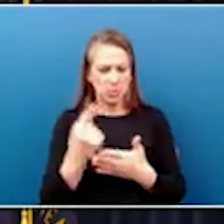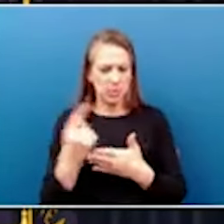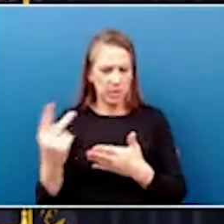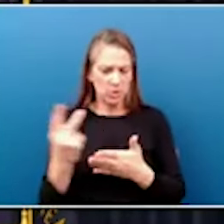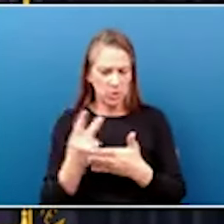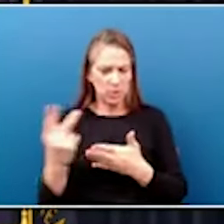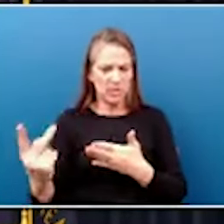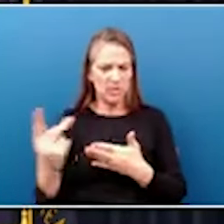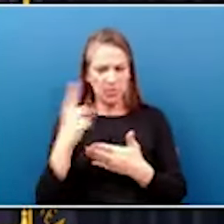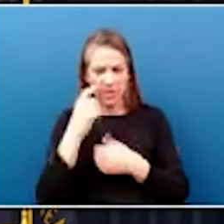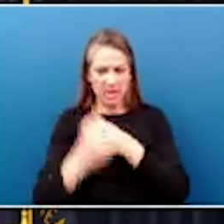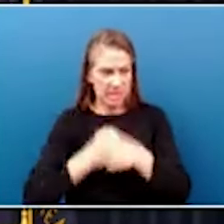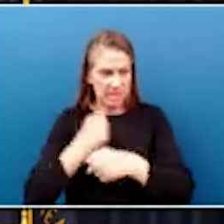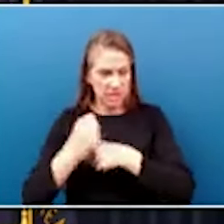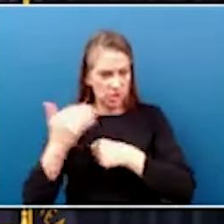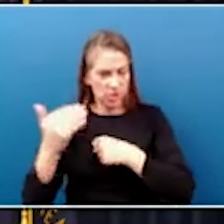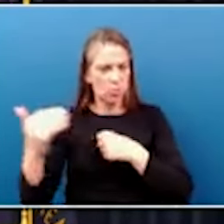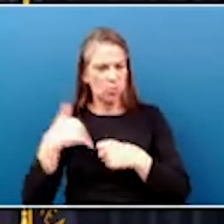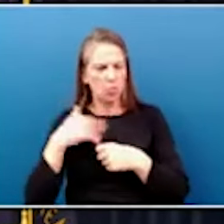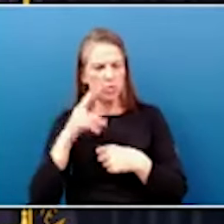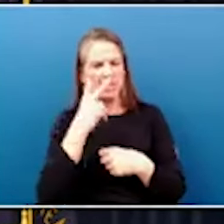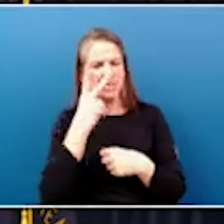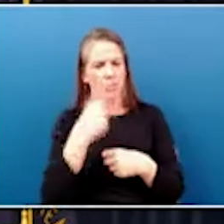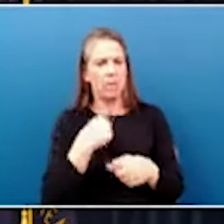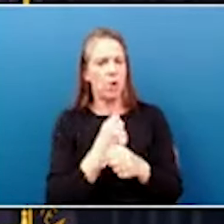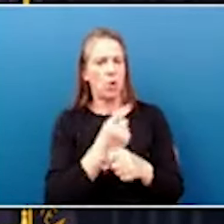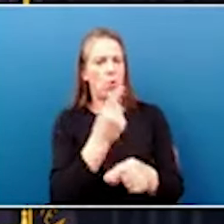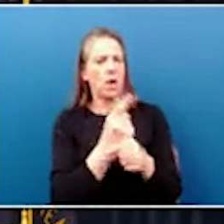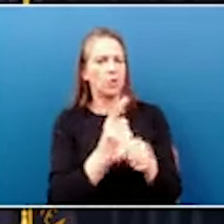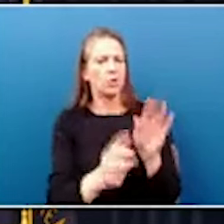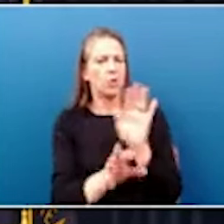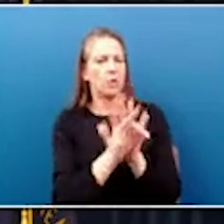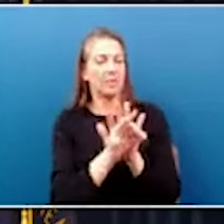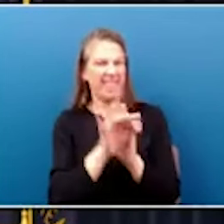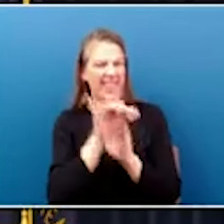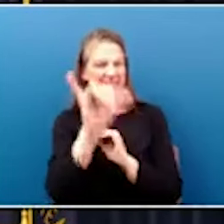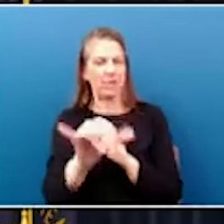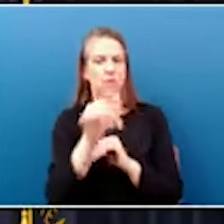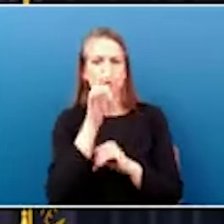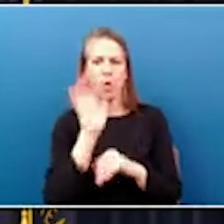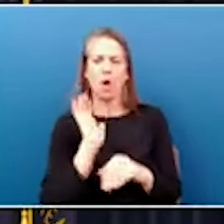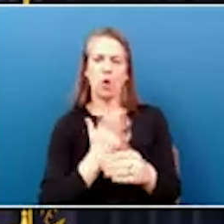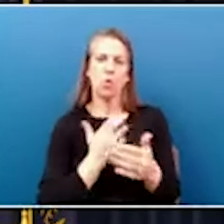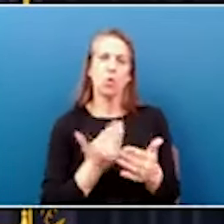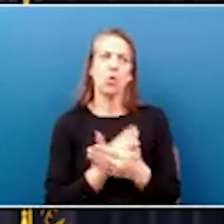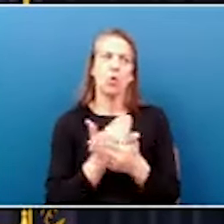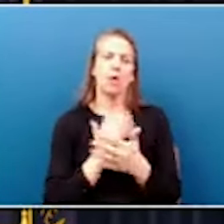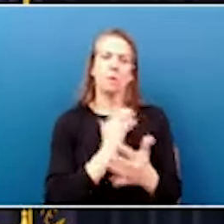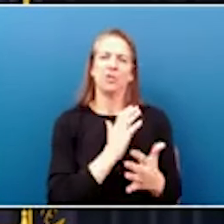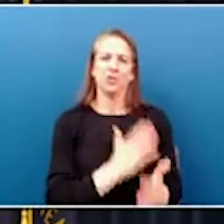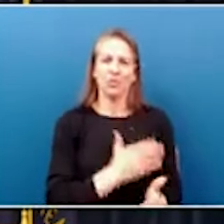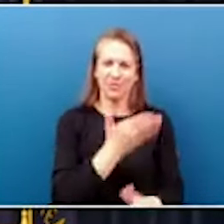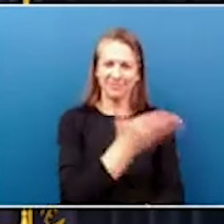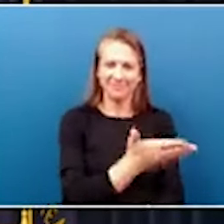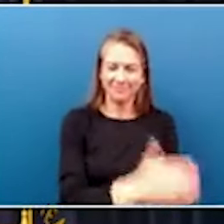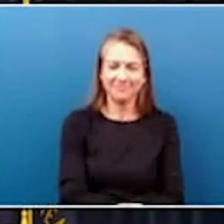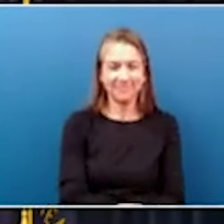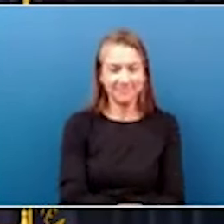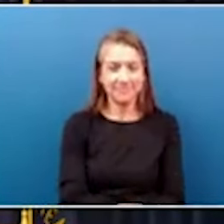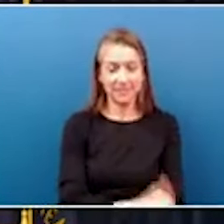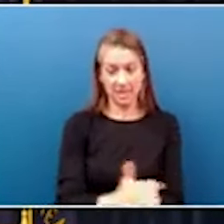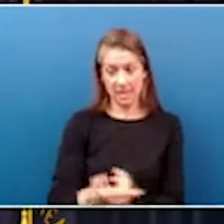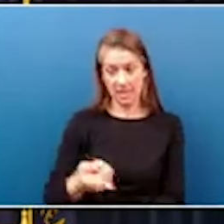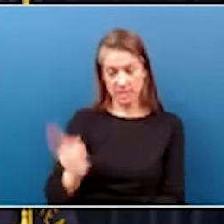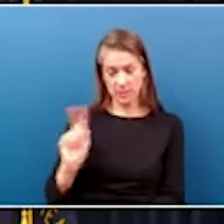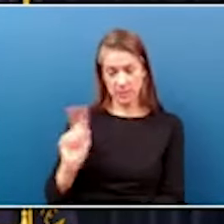you'll see that we made the right pick and that's exactly who our new commissioner is. All right, this past week we've also